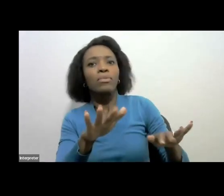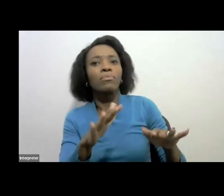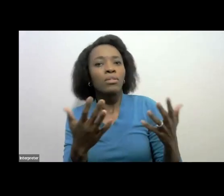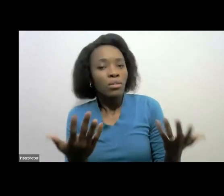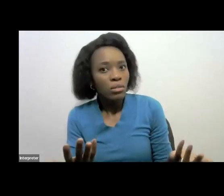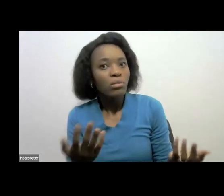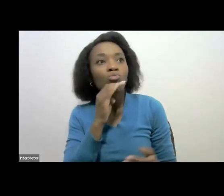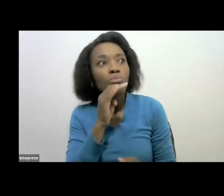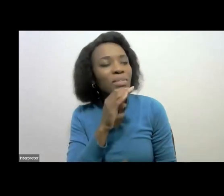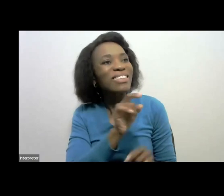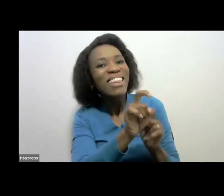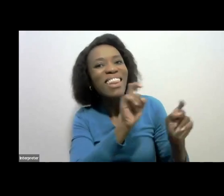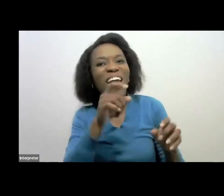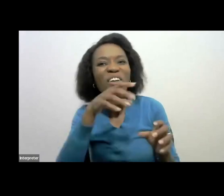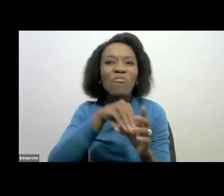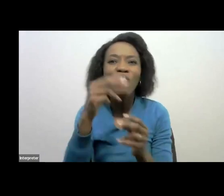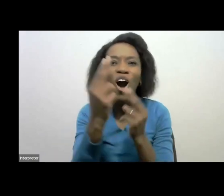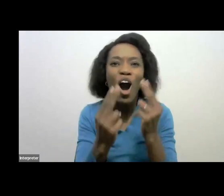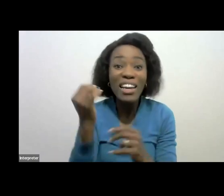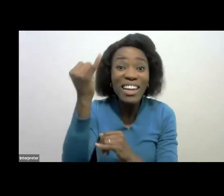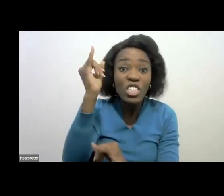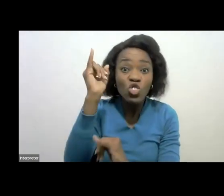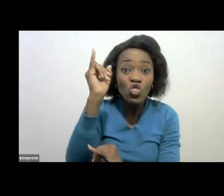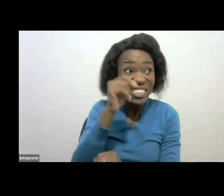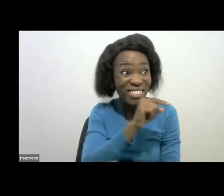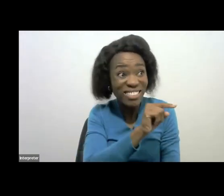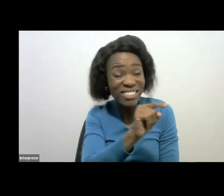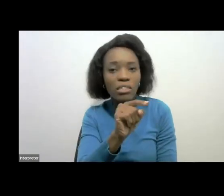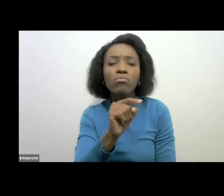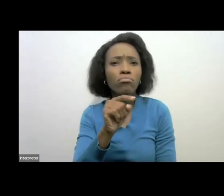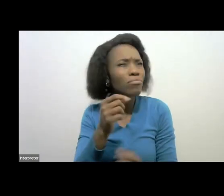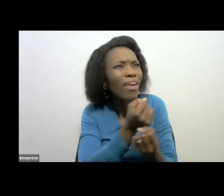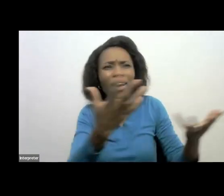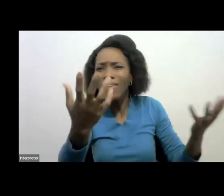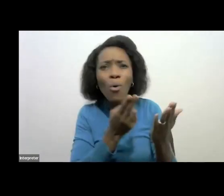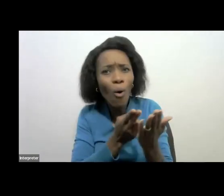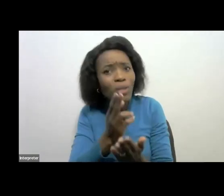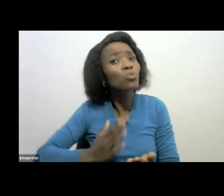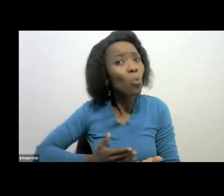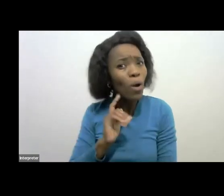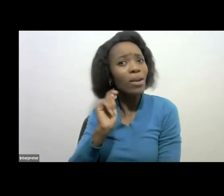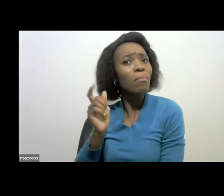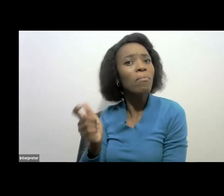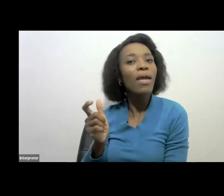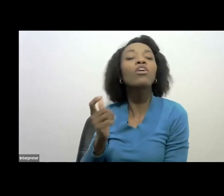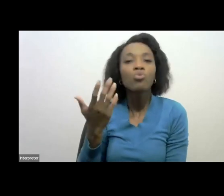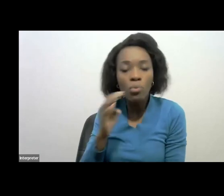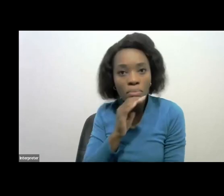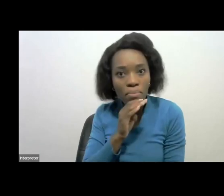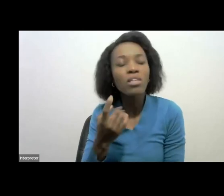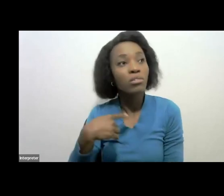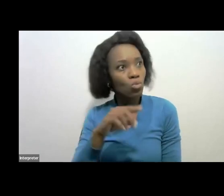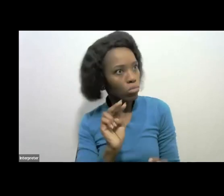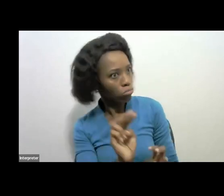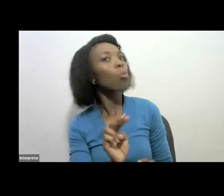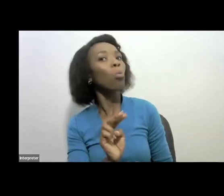us as creative industry? Because the majority are honest and that's how we need to treat everybody. But we